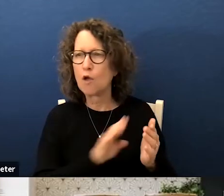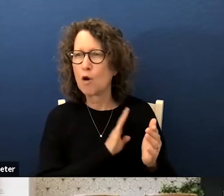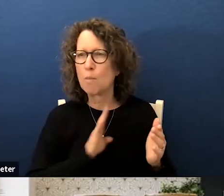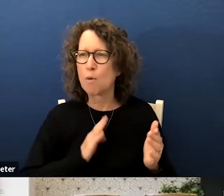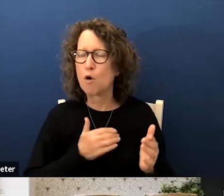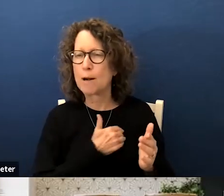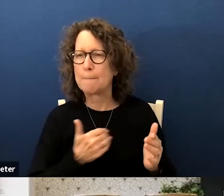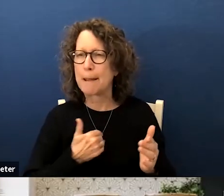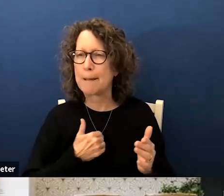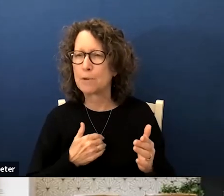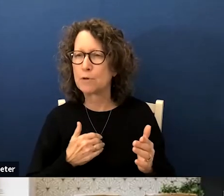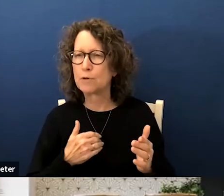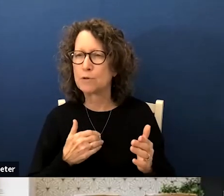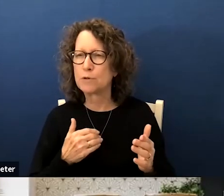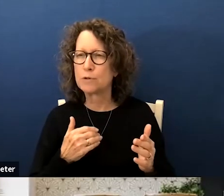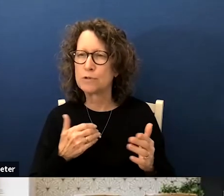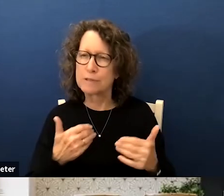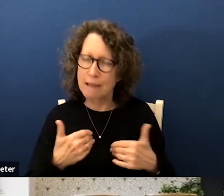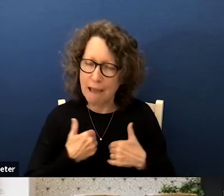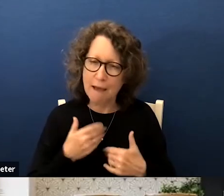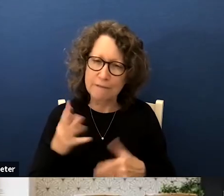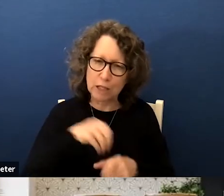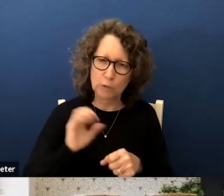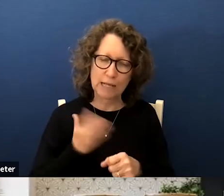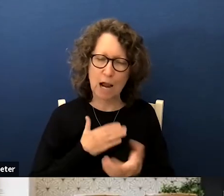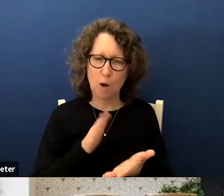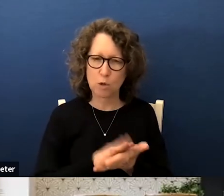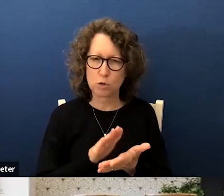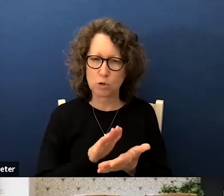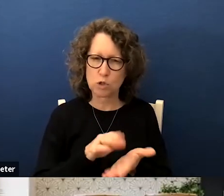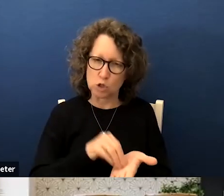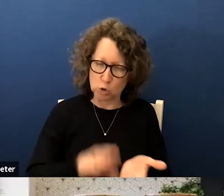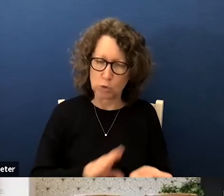uh perspectives have including our our student board member